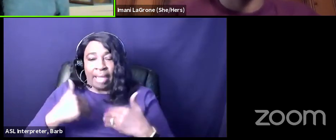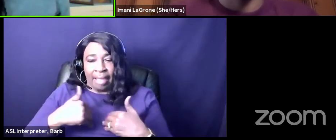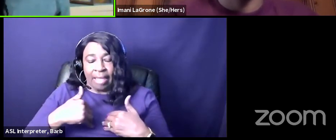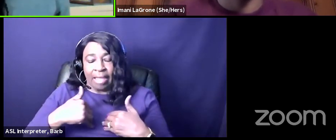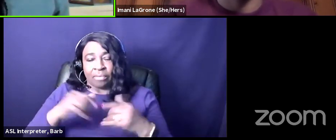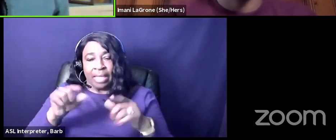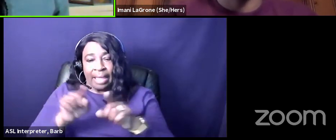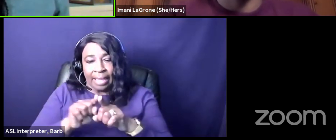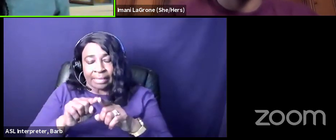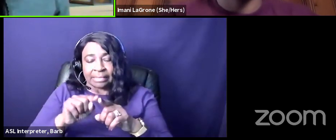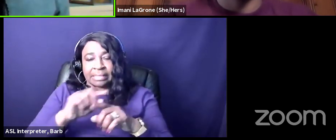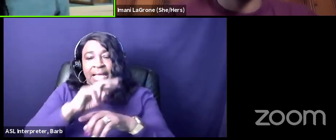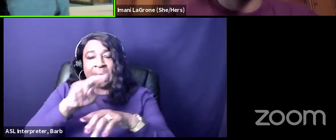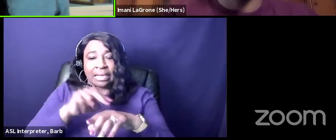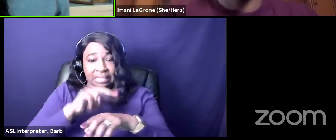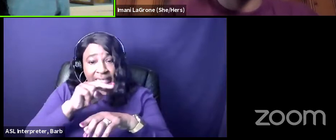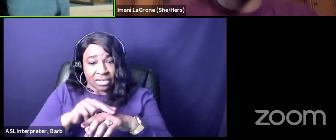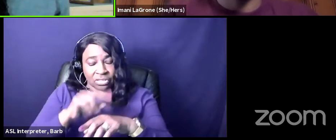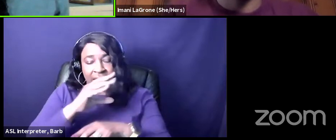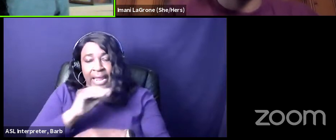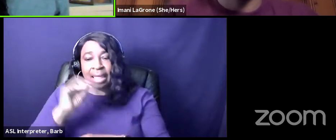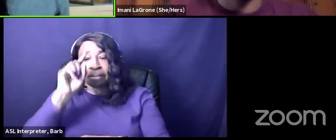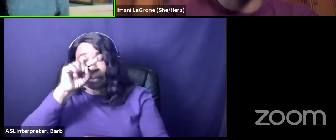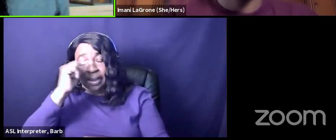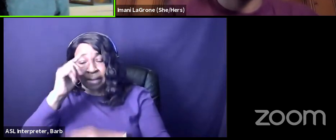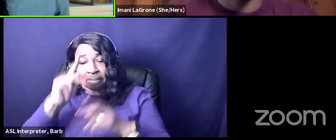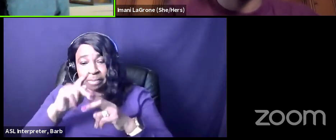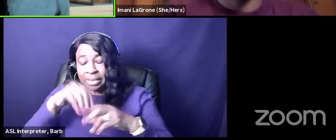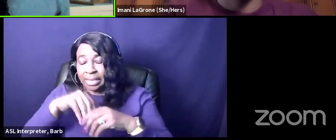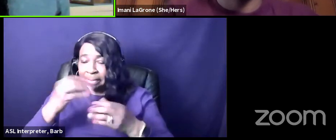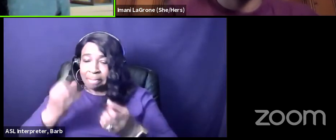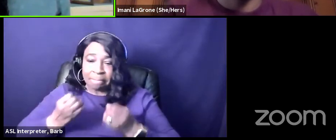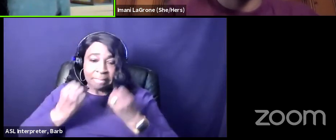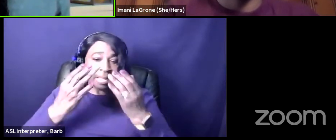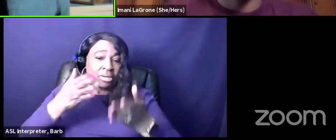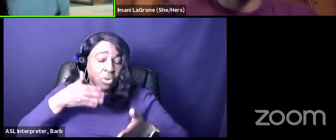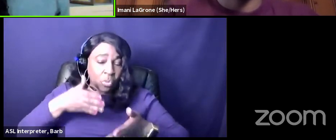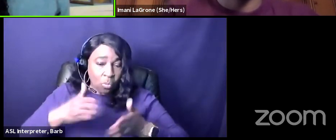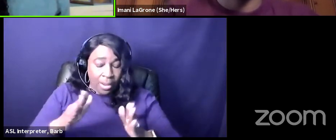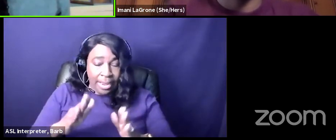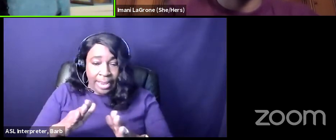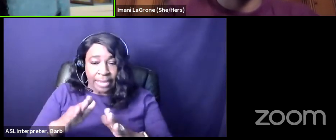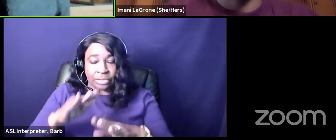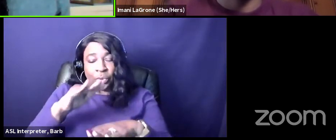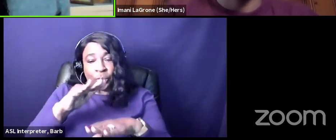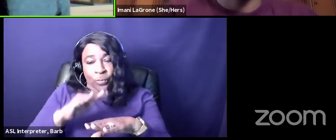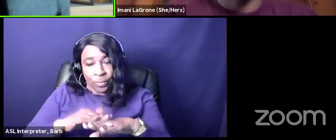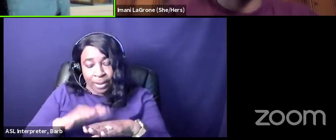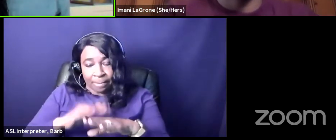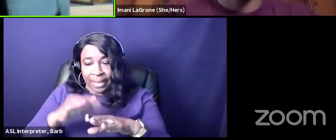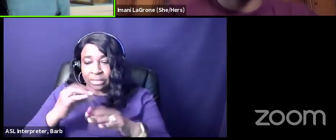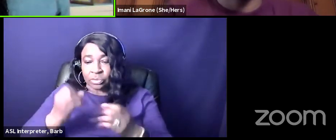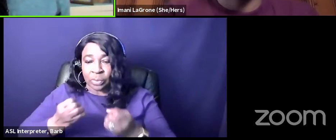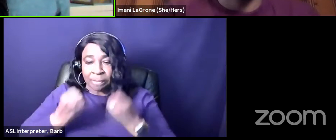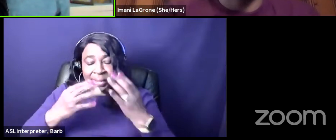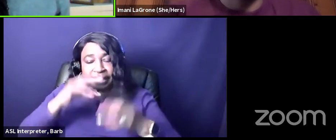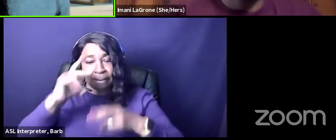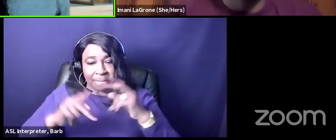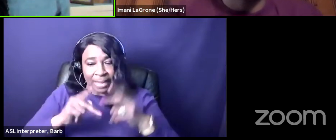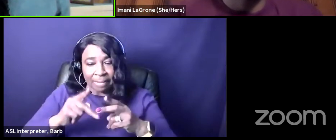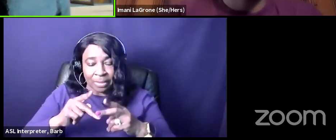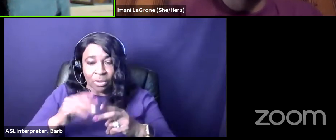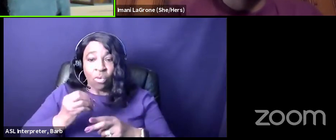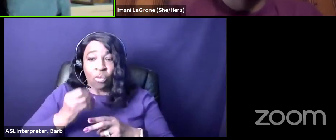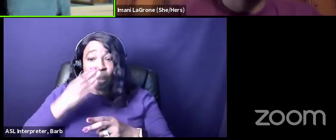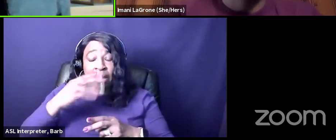and black folks in many ways remind so many people like people especially